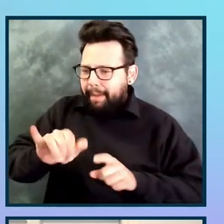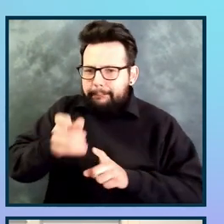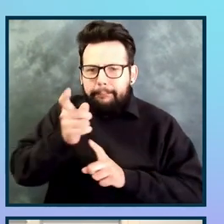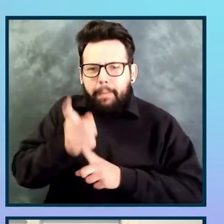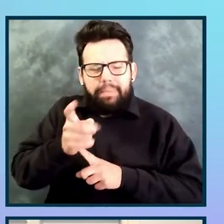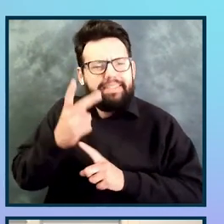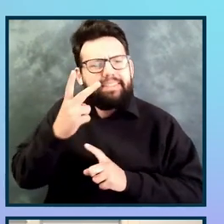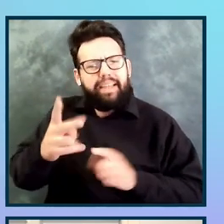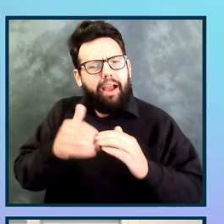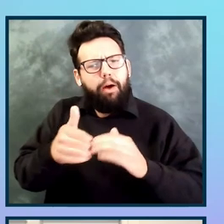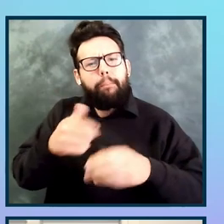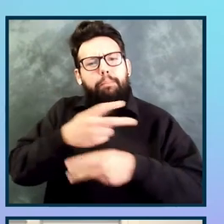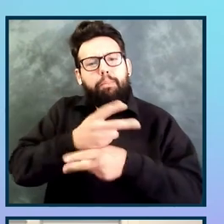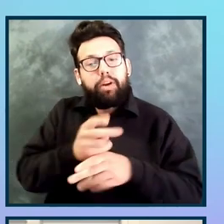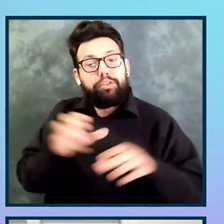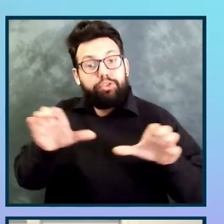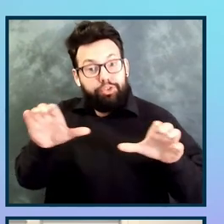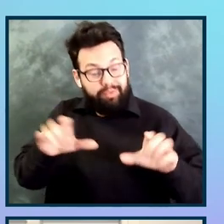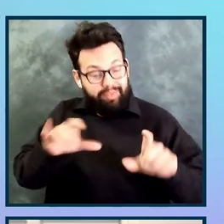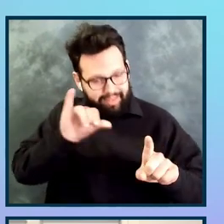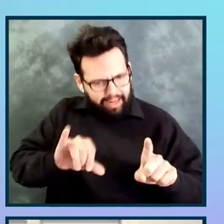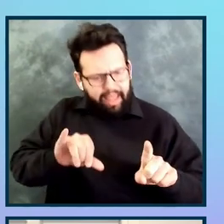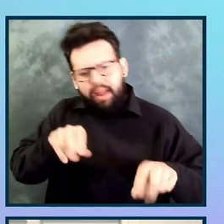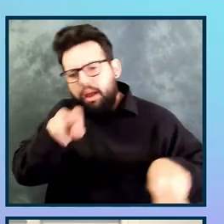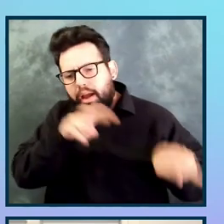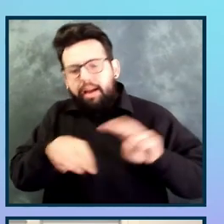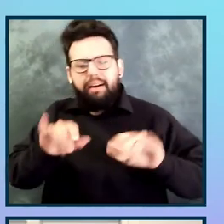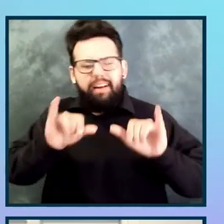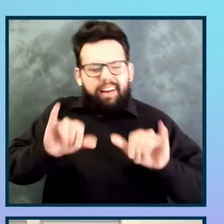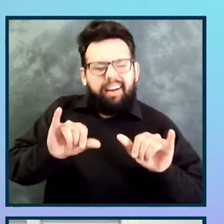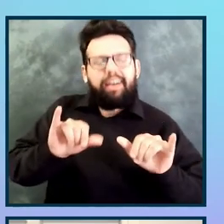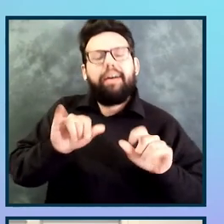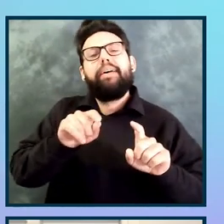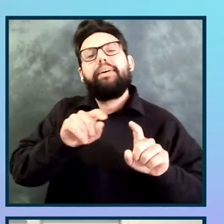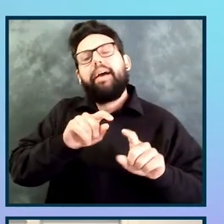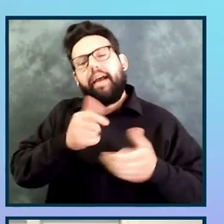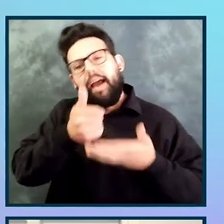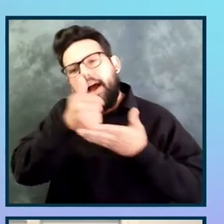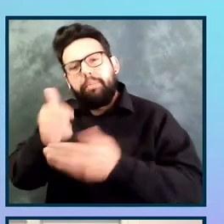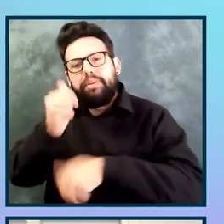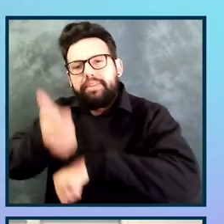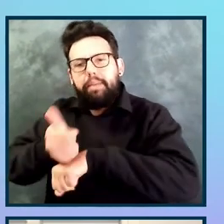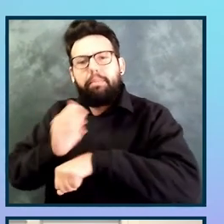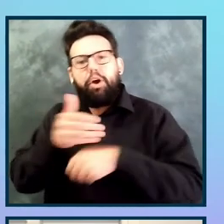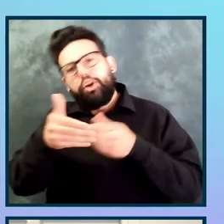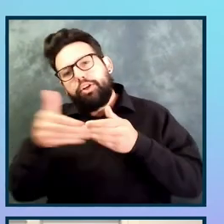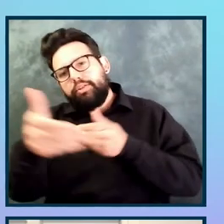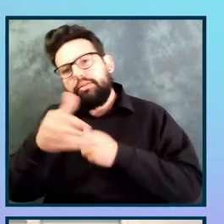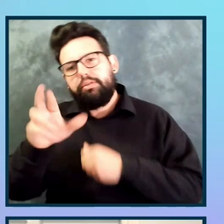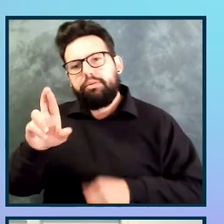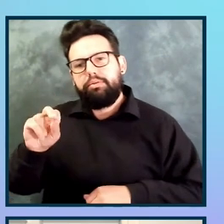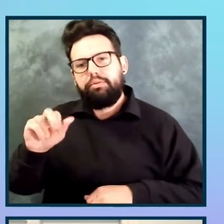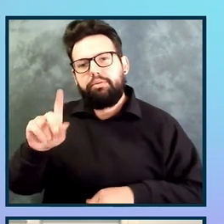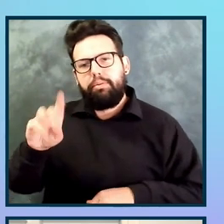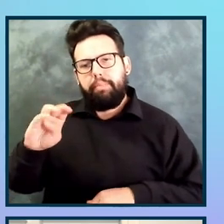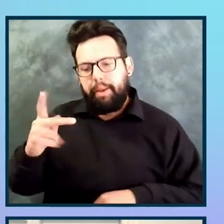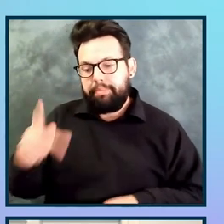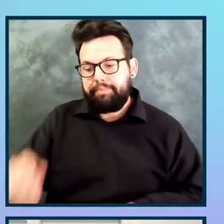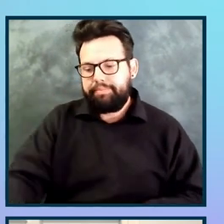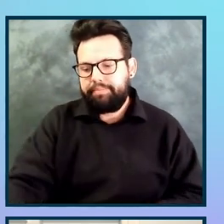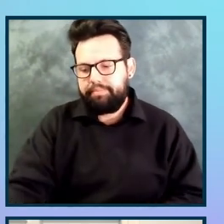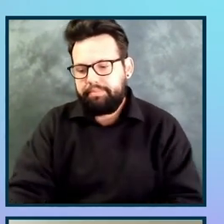created a roadmap for us for improvements to make with existing content. So, John.